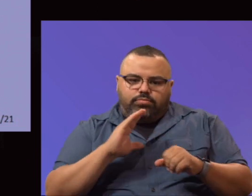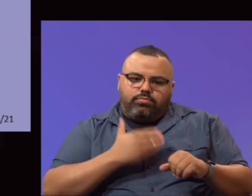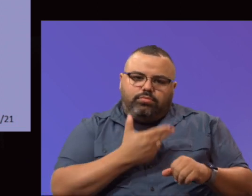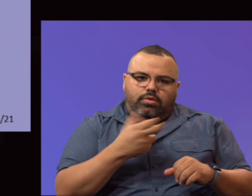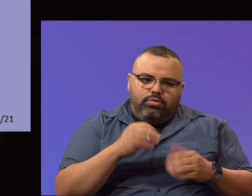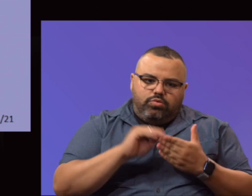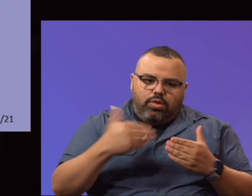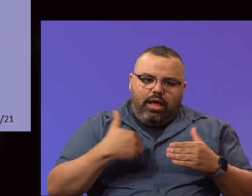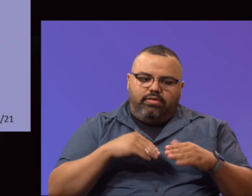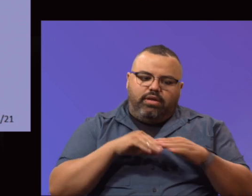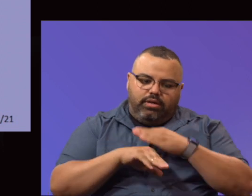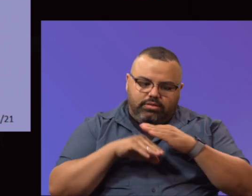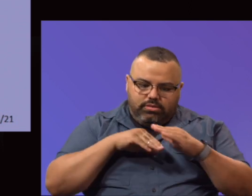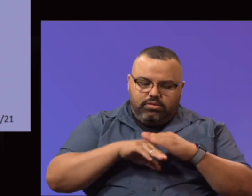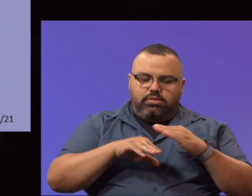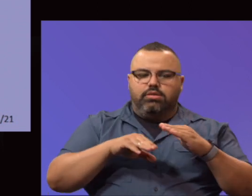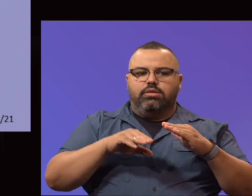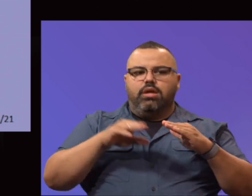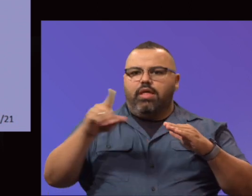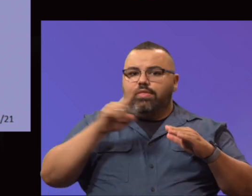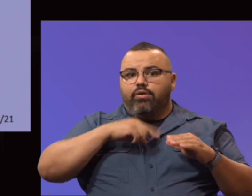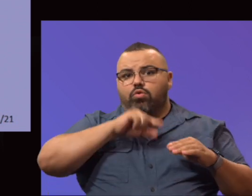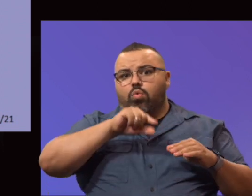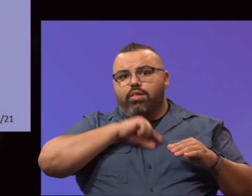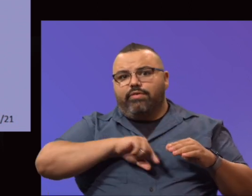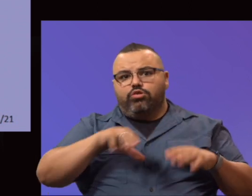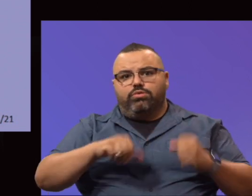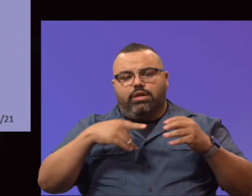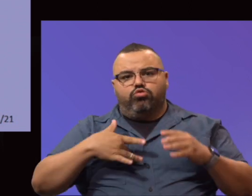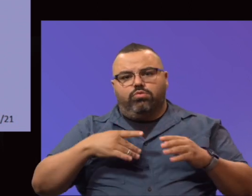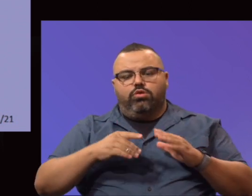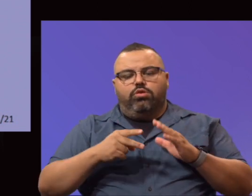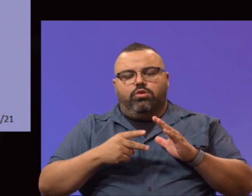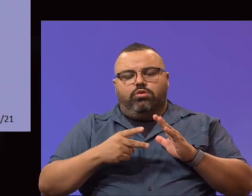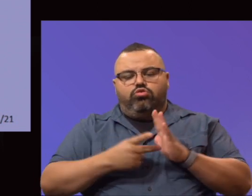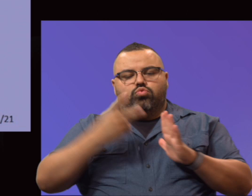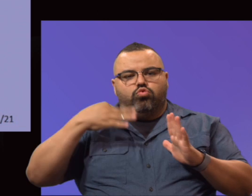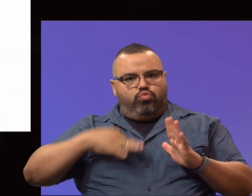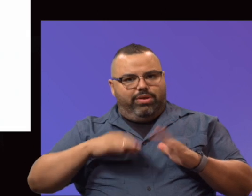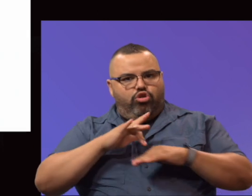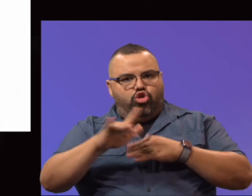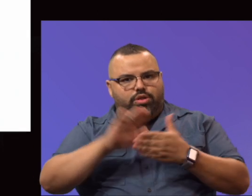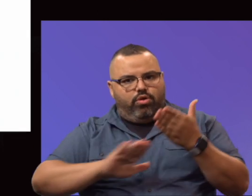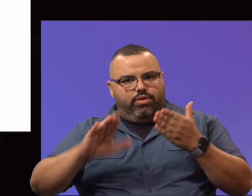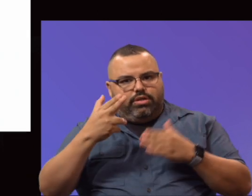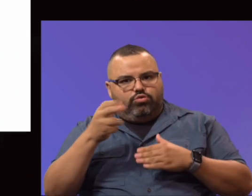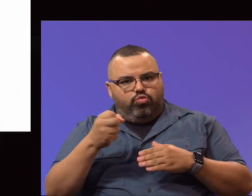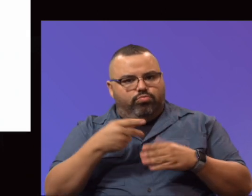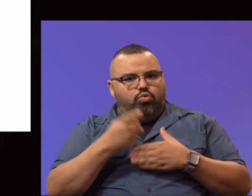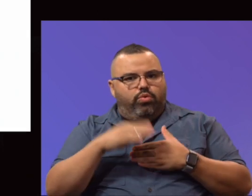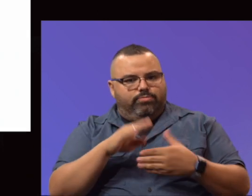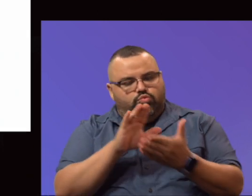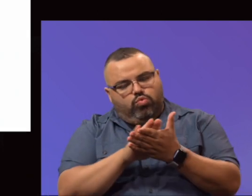high school students have access and that they're qualified to take dual credit in early college high school programs. Kudos to you.